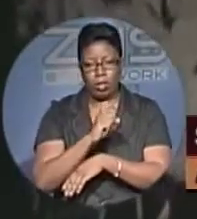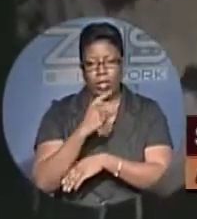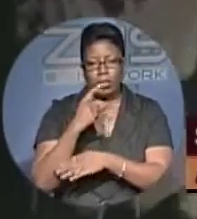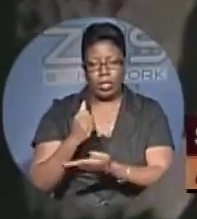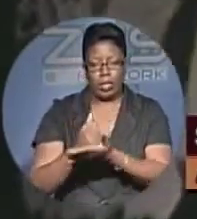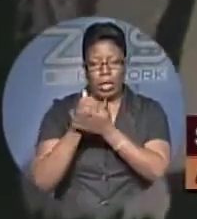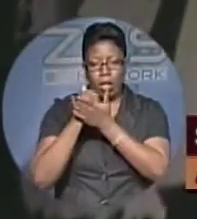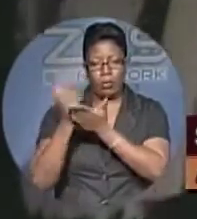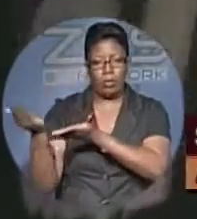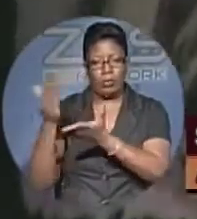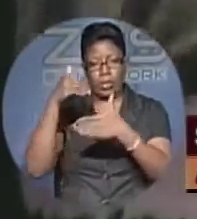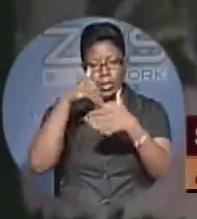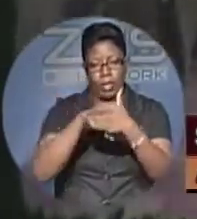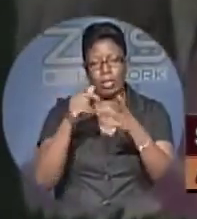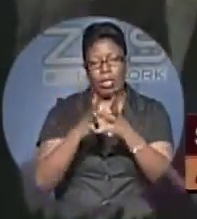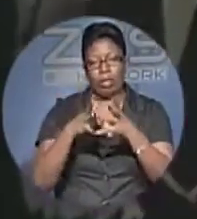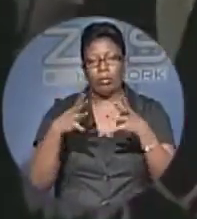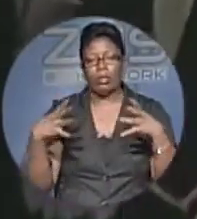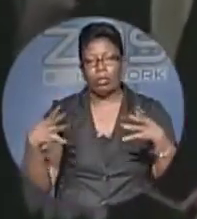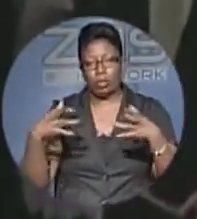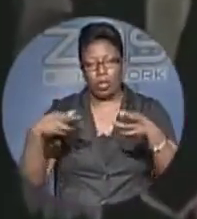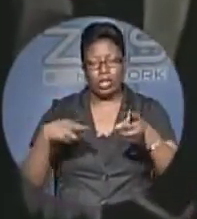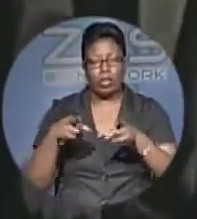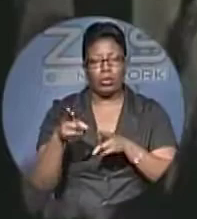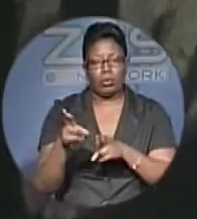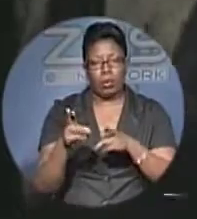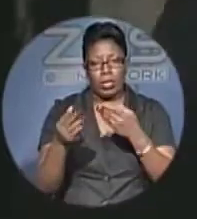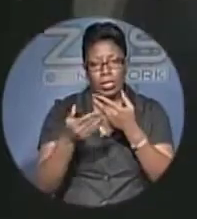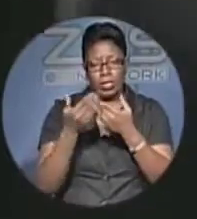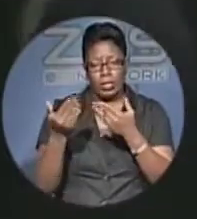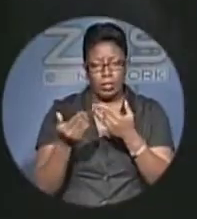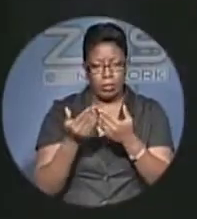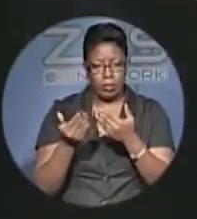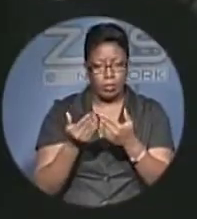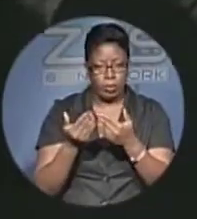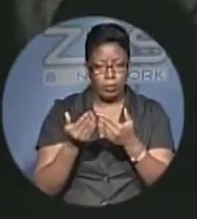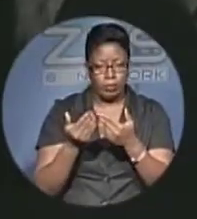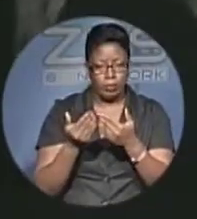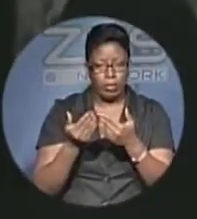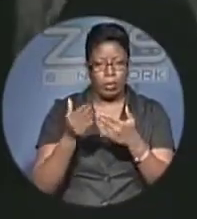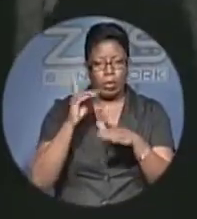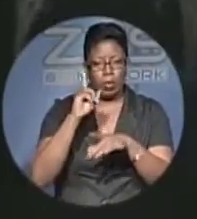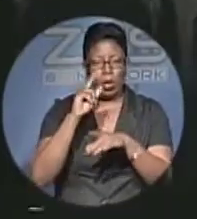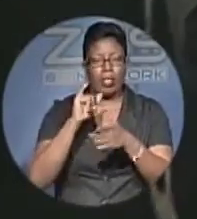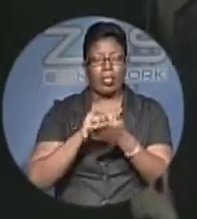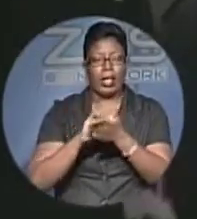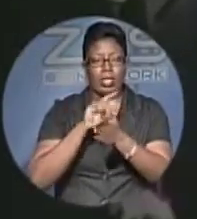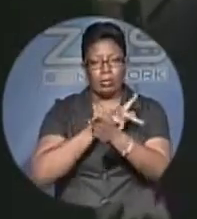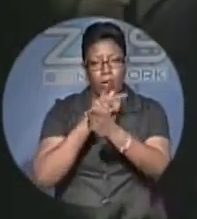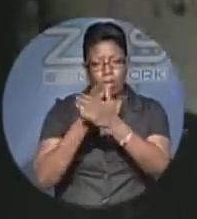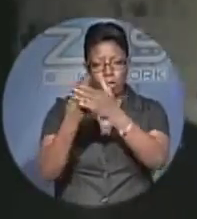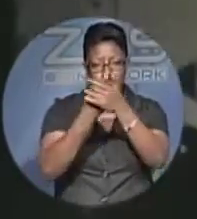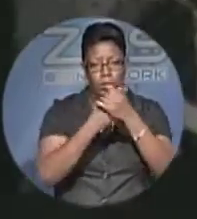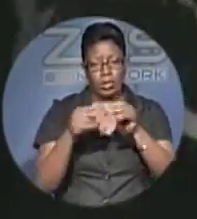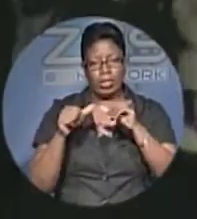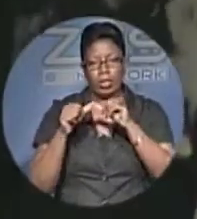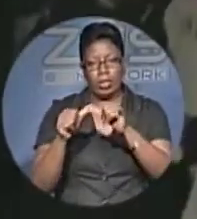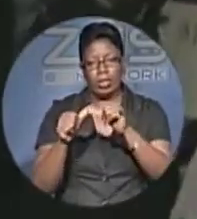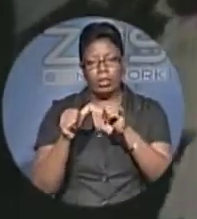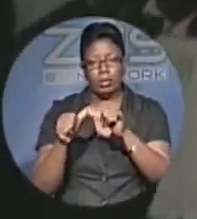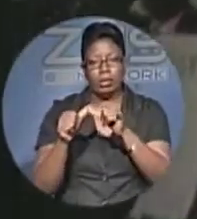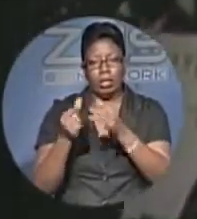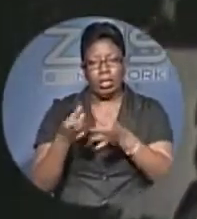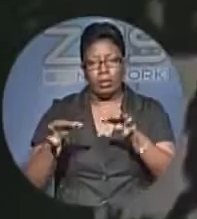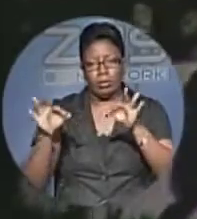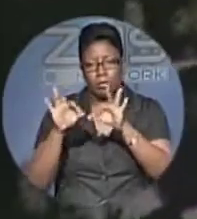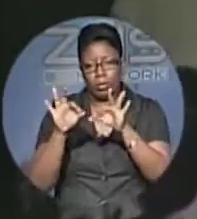rule, a passion that fueled her father. A simple premise, yet one that's empowering. Unions are to remain the main proponents